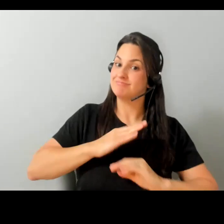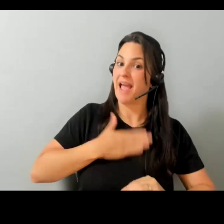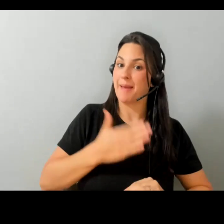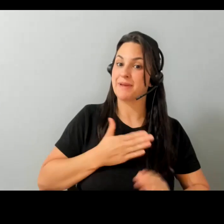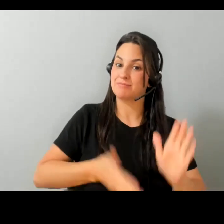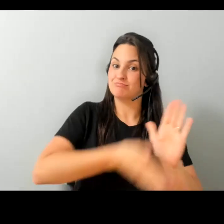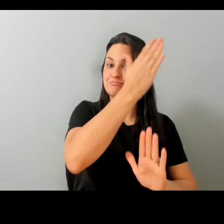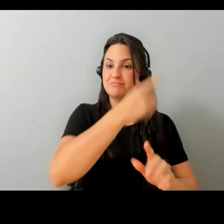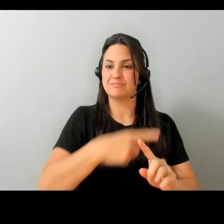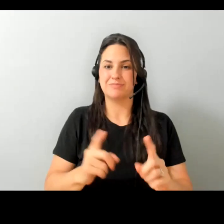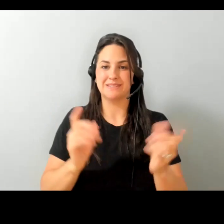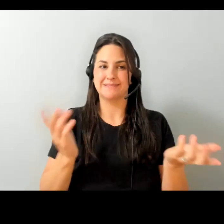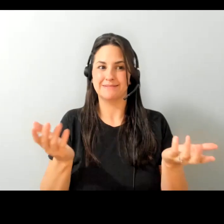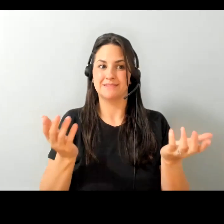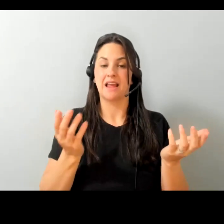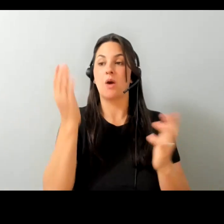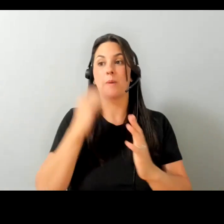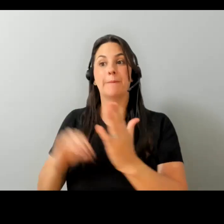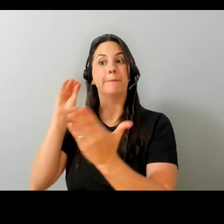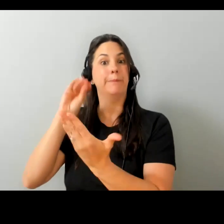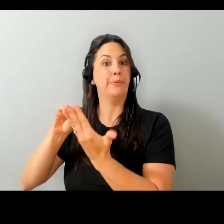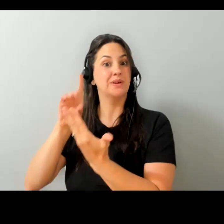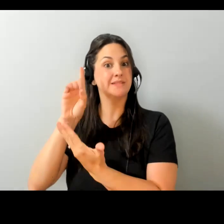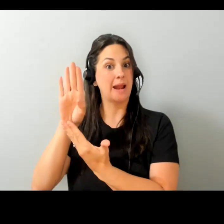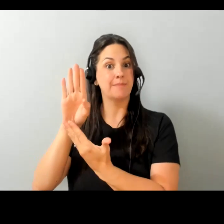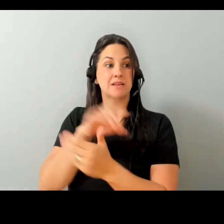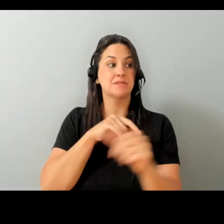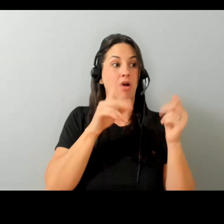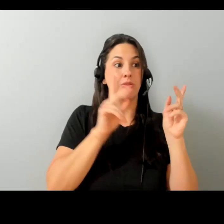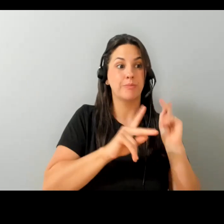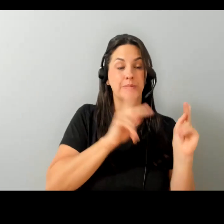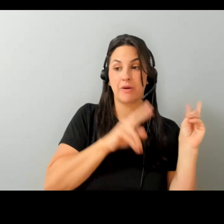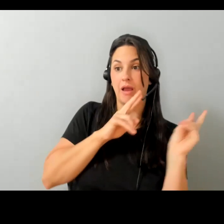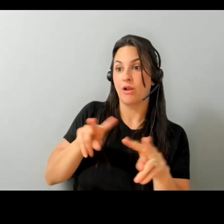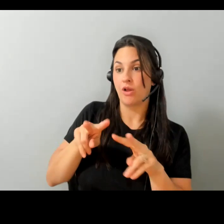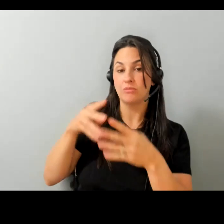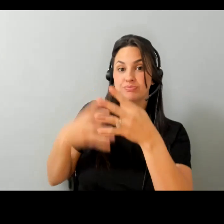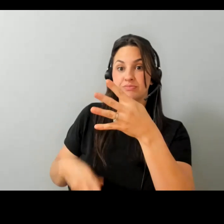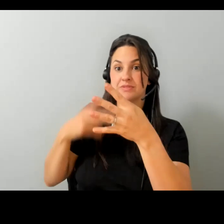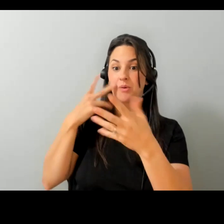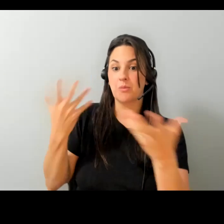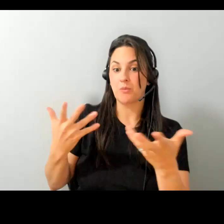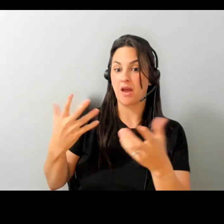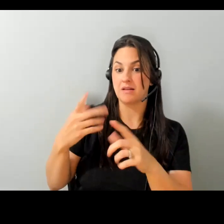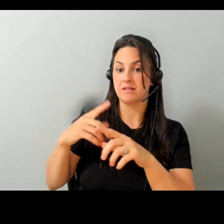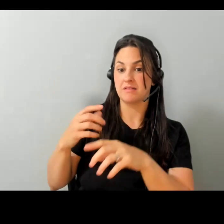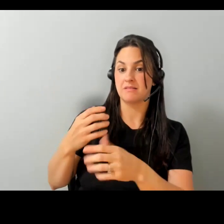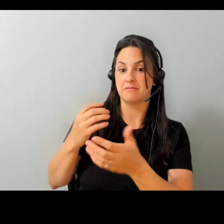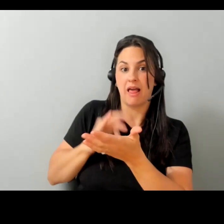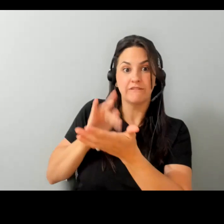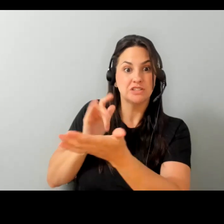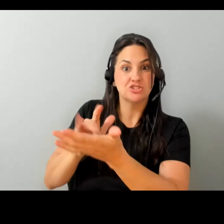off there but it goes in our database and someone else can look through it and see uh what they can leverage from that or do a similar design